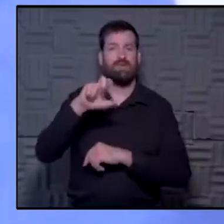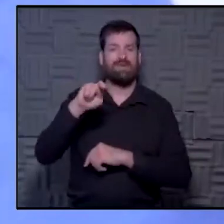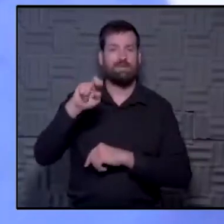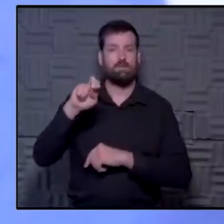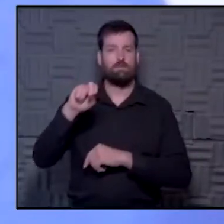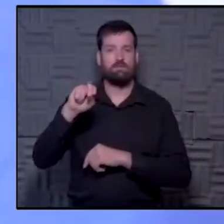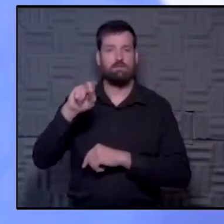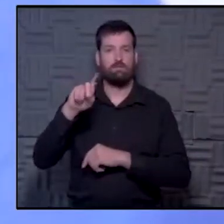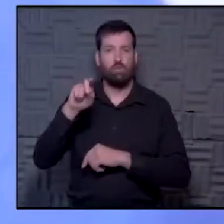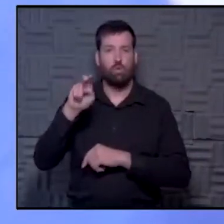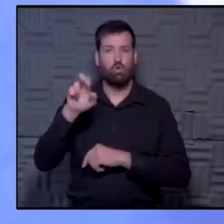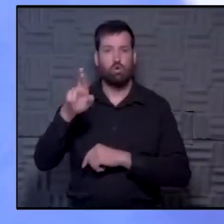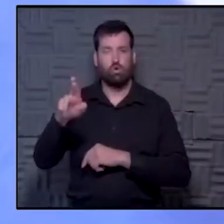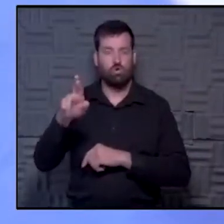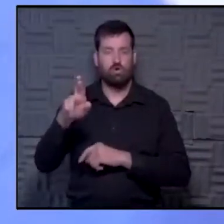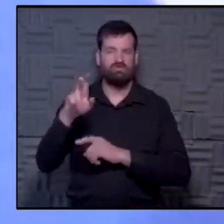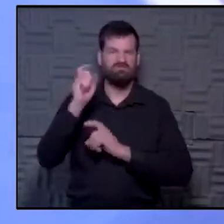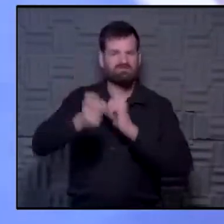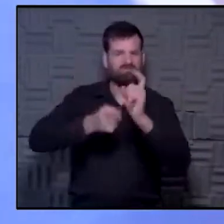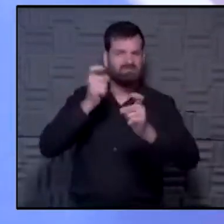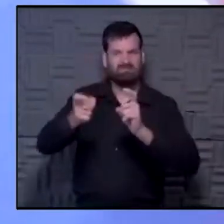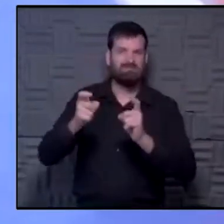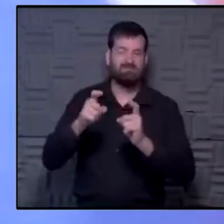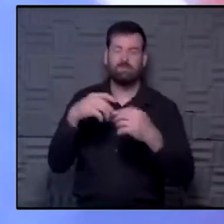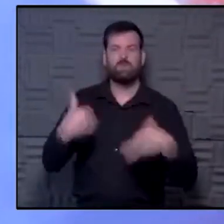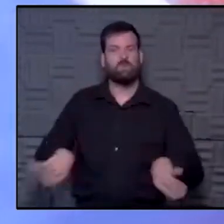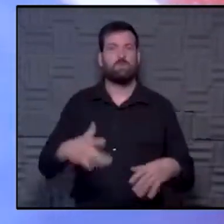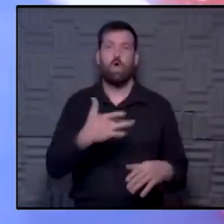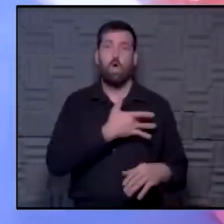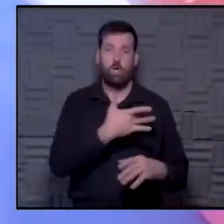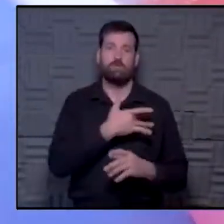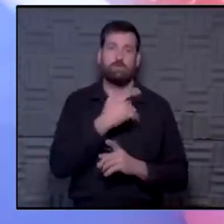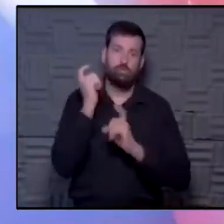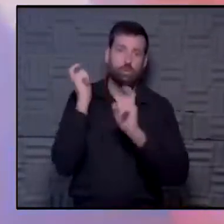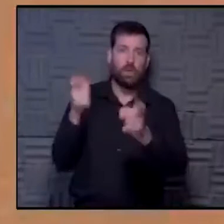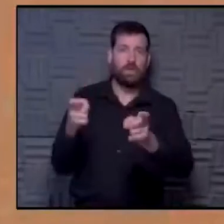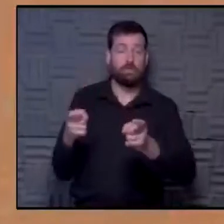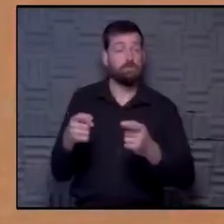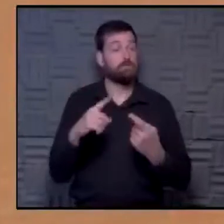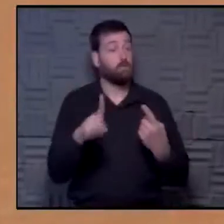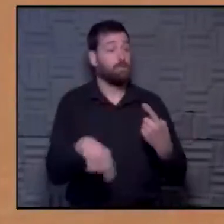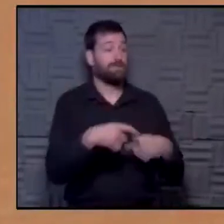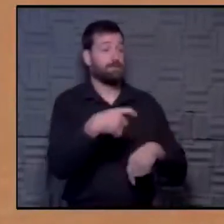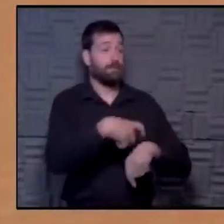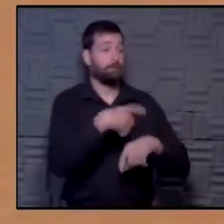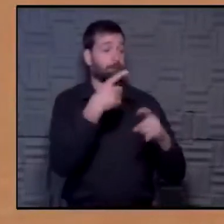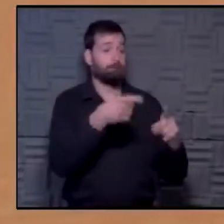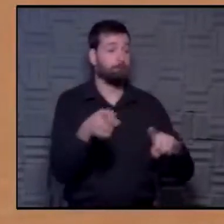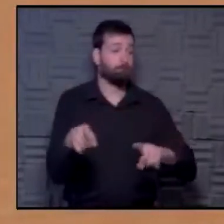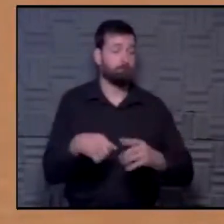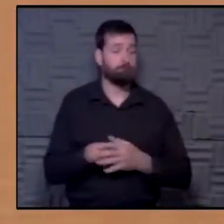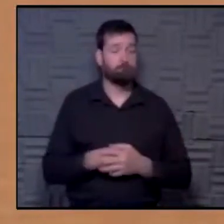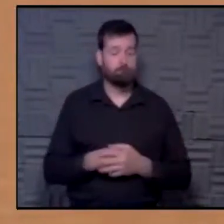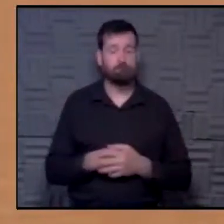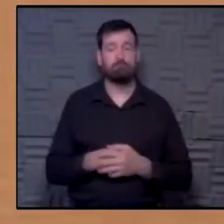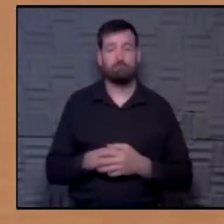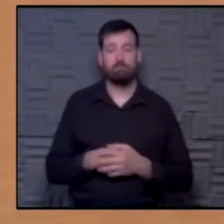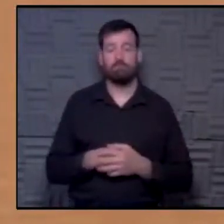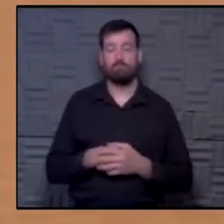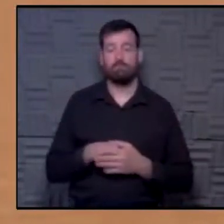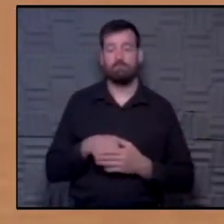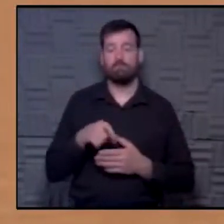give the ultimate gift, his heart. Then the time came, and they had to call it